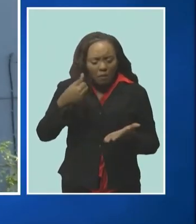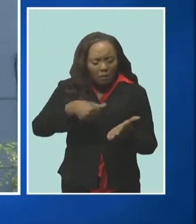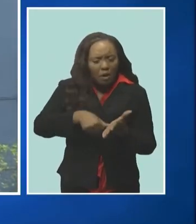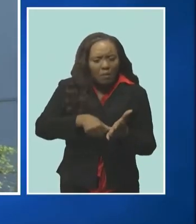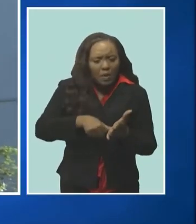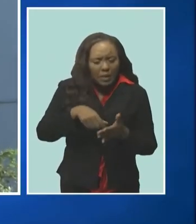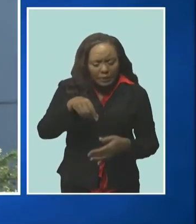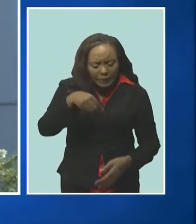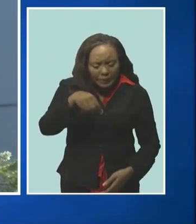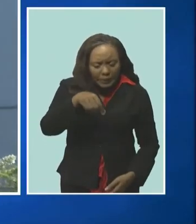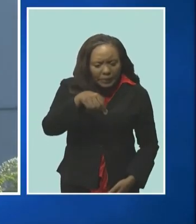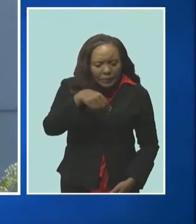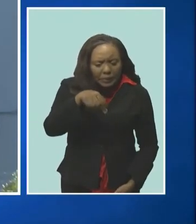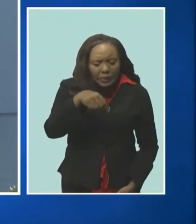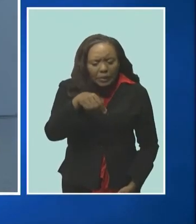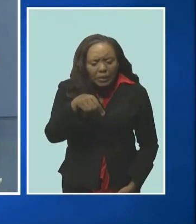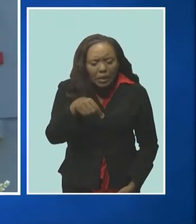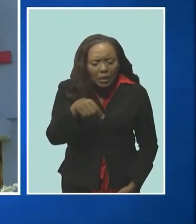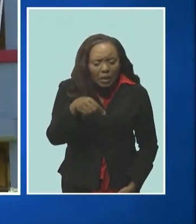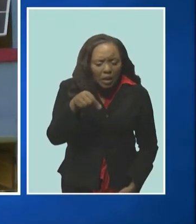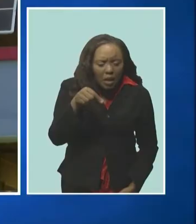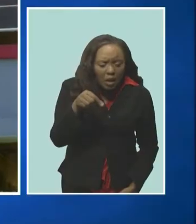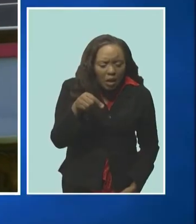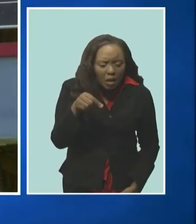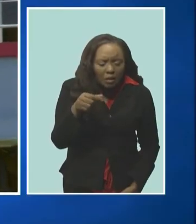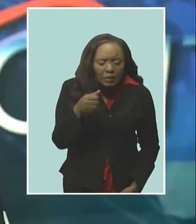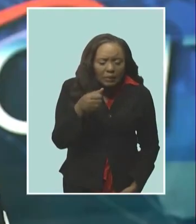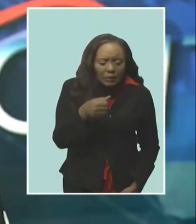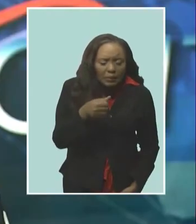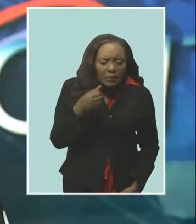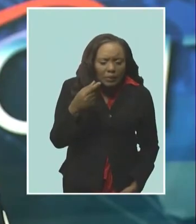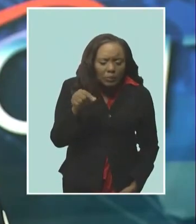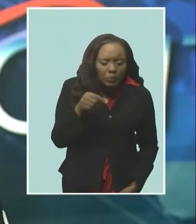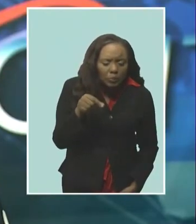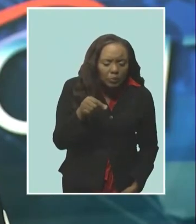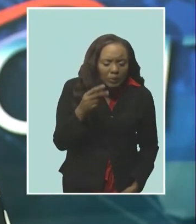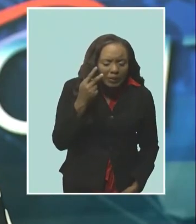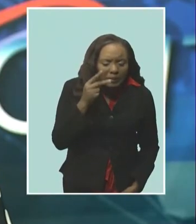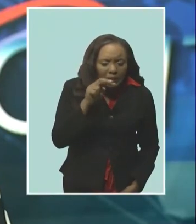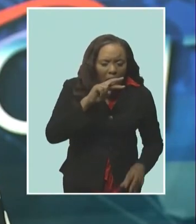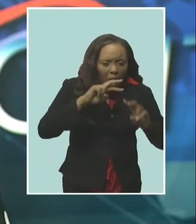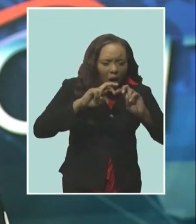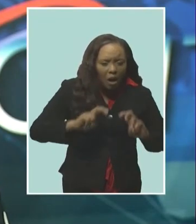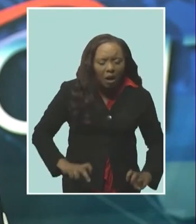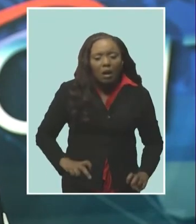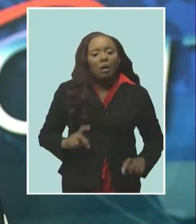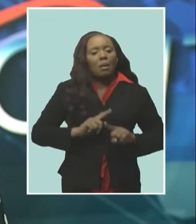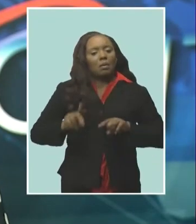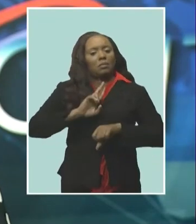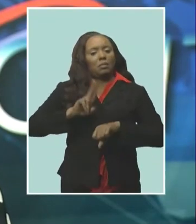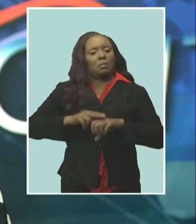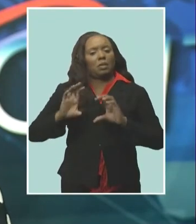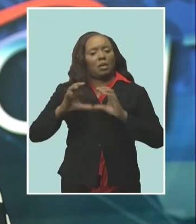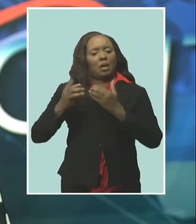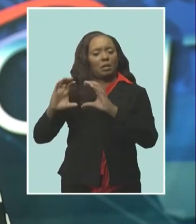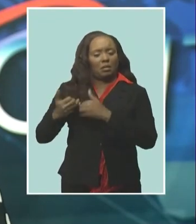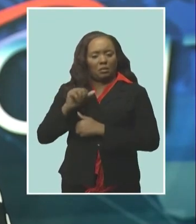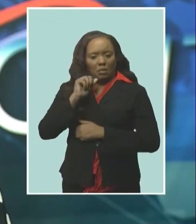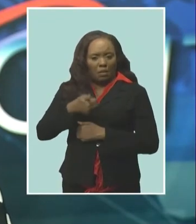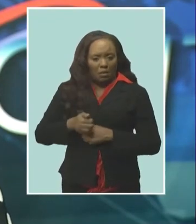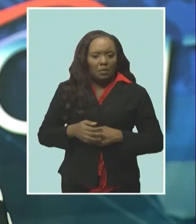to be carried out on the damaged doors and locks today in anticipation of the resumption of normal classes tomorrow